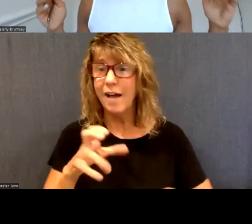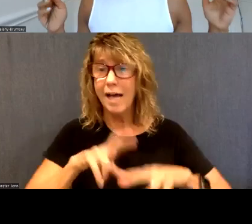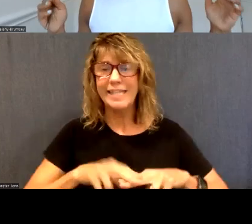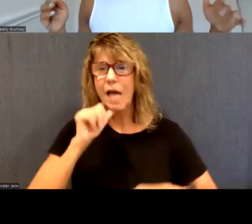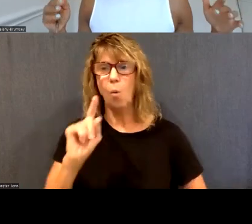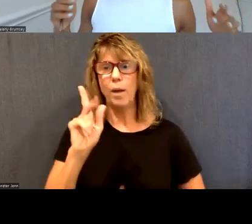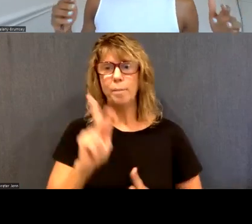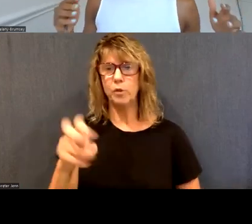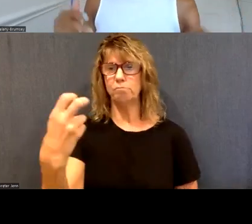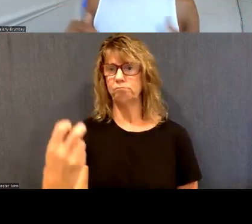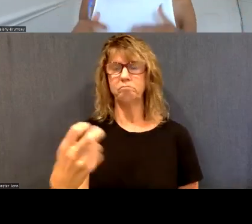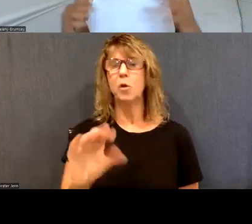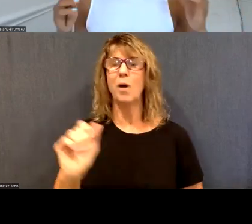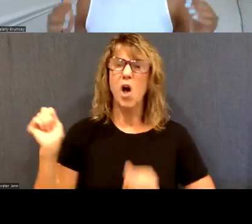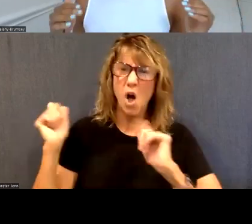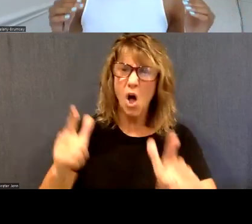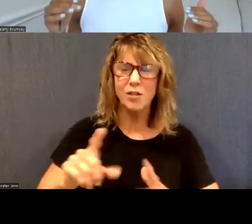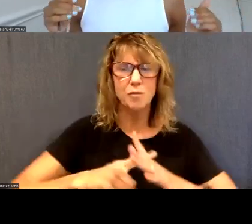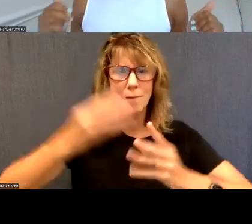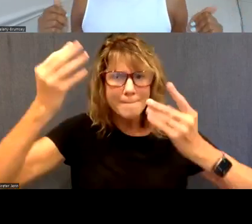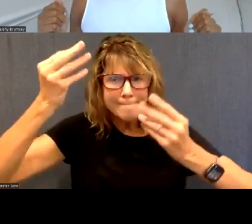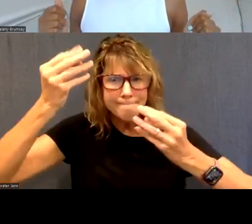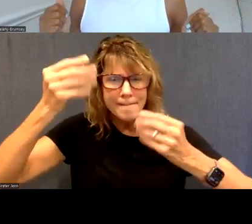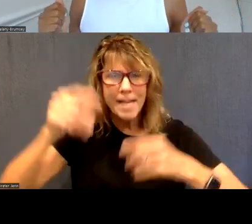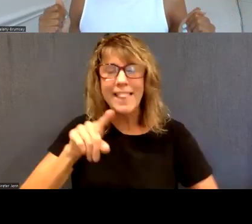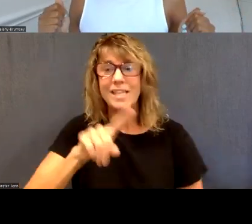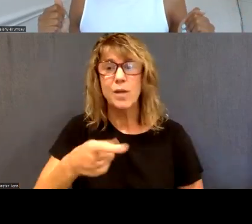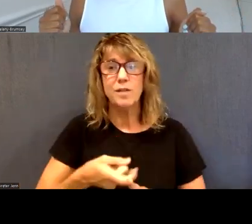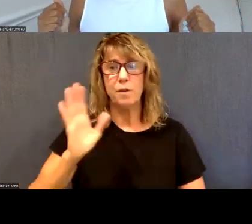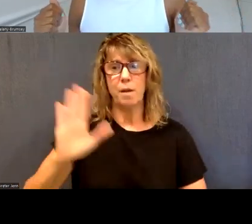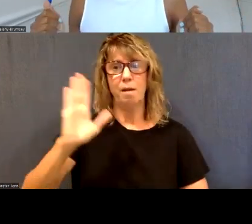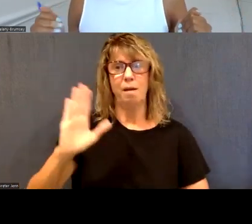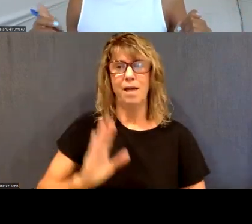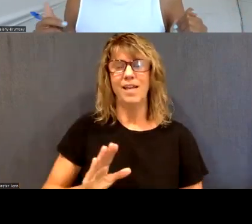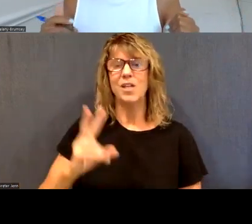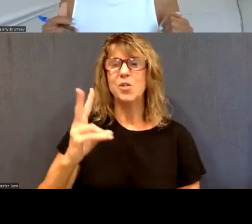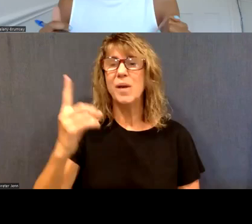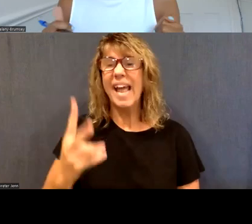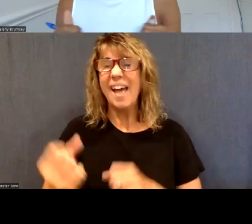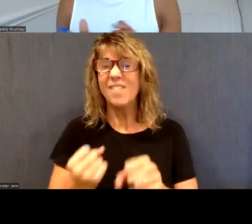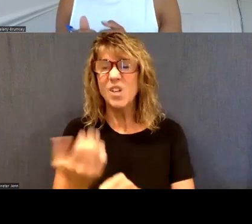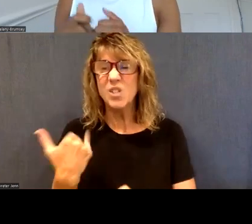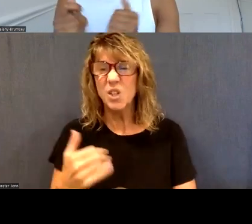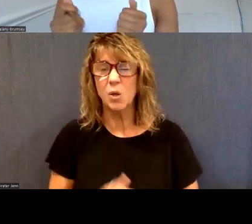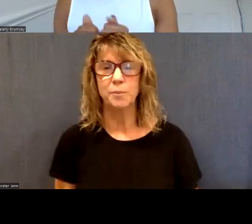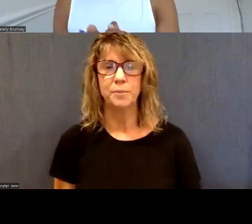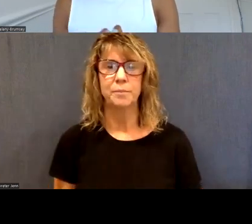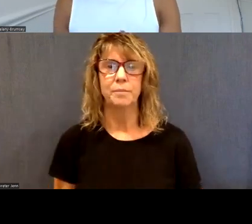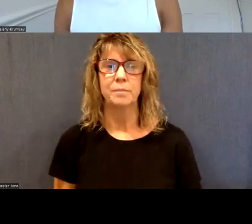person. So everyone put on your thinking caps. This question is from the vault, about two and a half years old. So if you've been here before, you got an advantage.